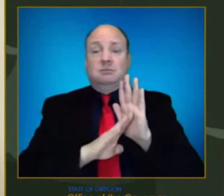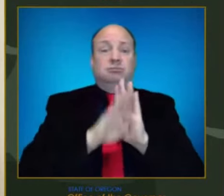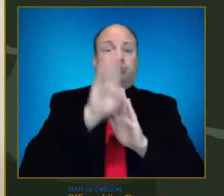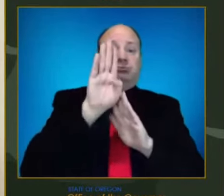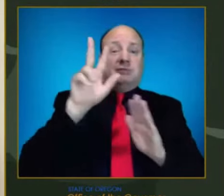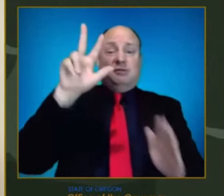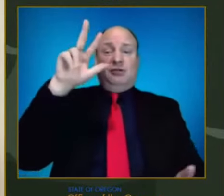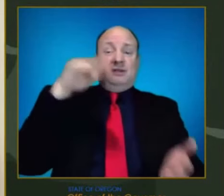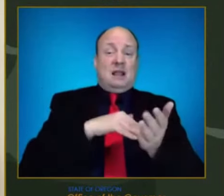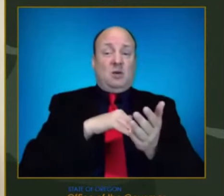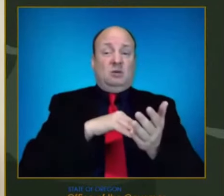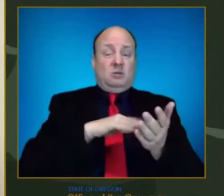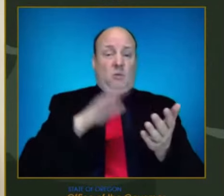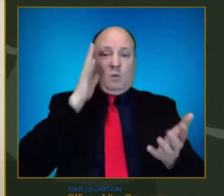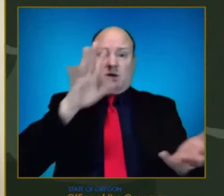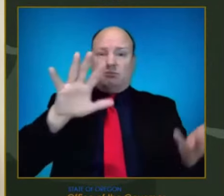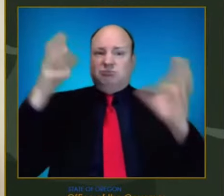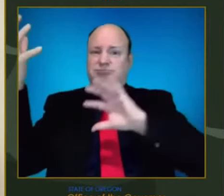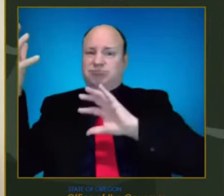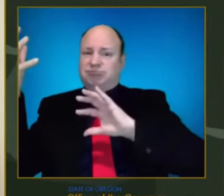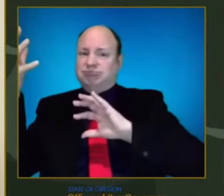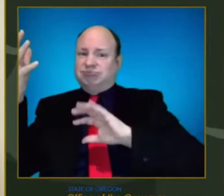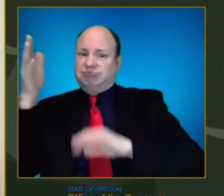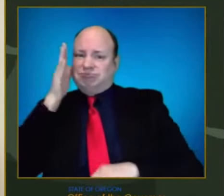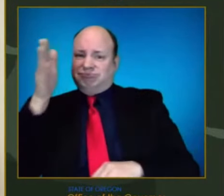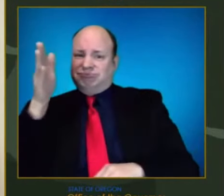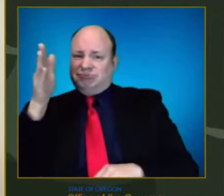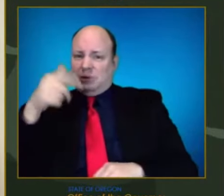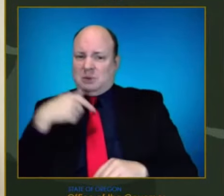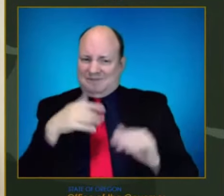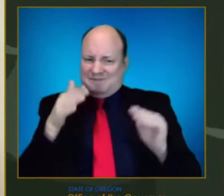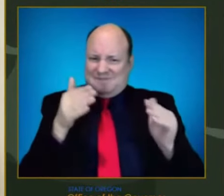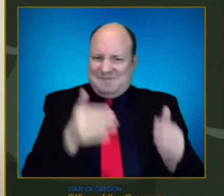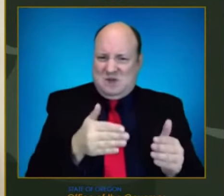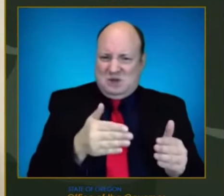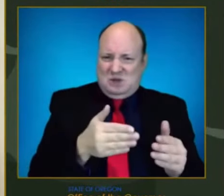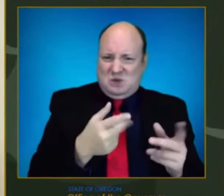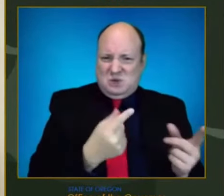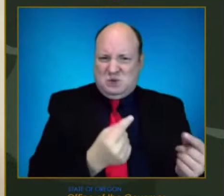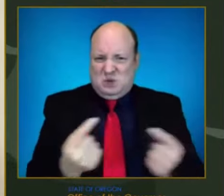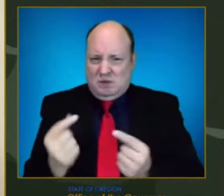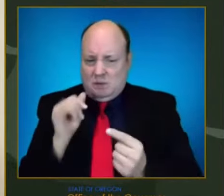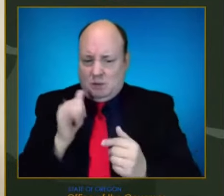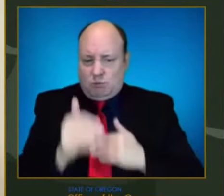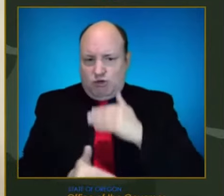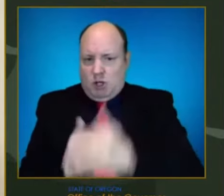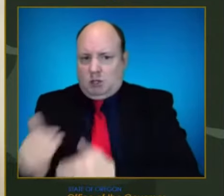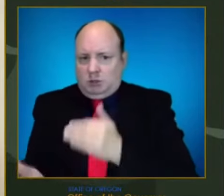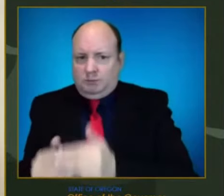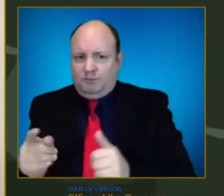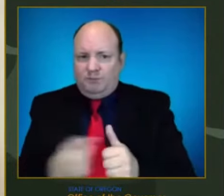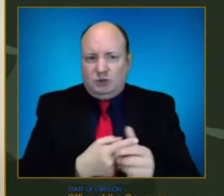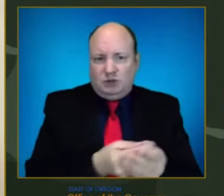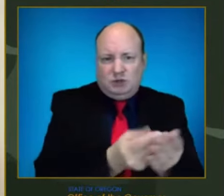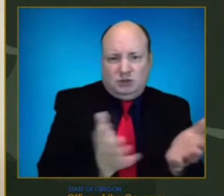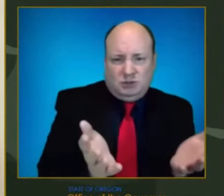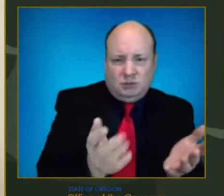that all options are on the table. But my focus right now is addressing the needs of these most vulnerable Oregonians.